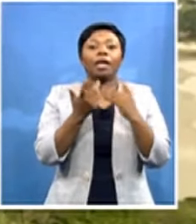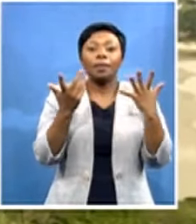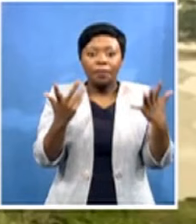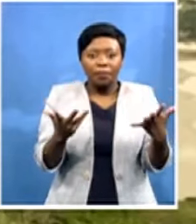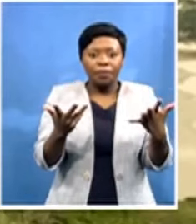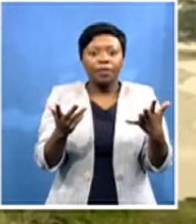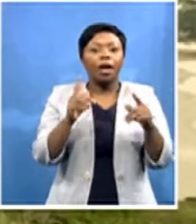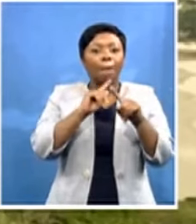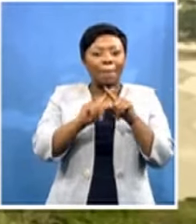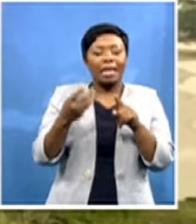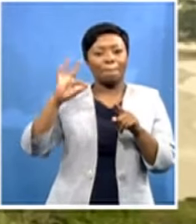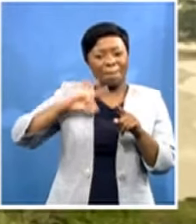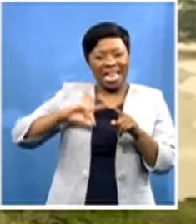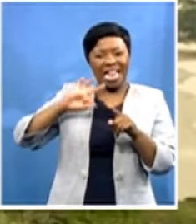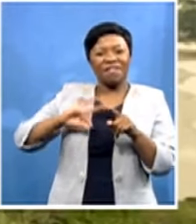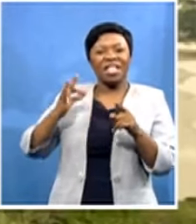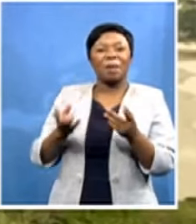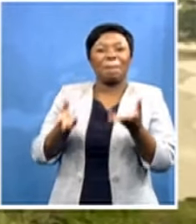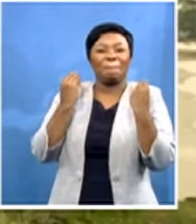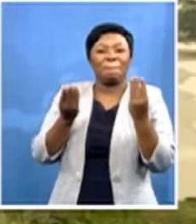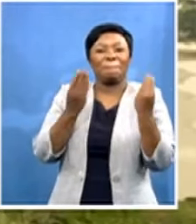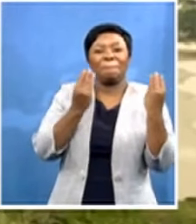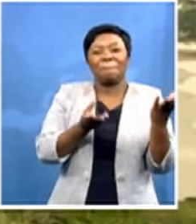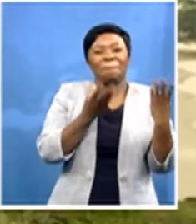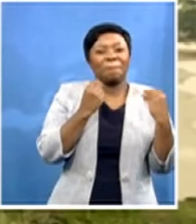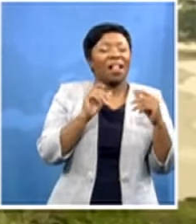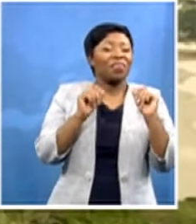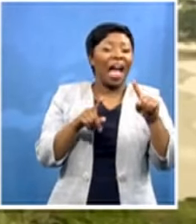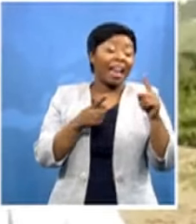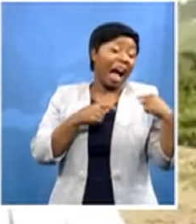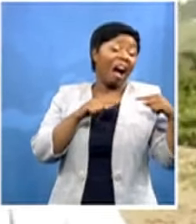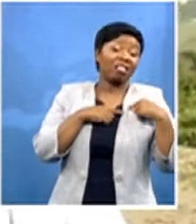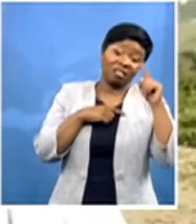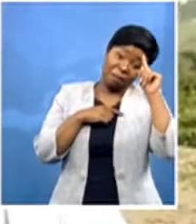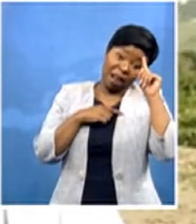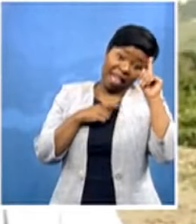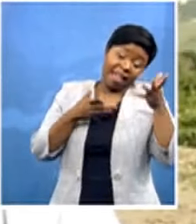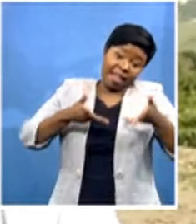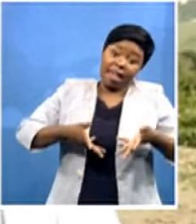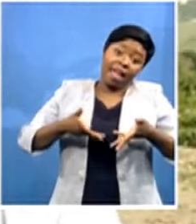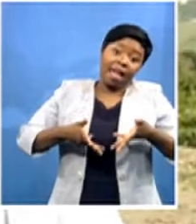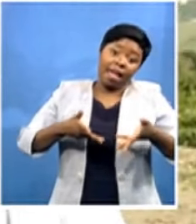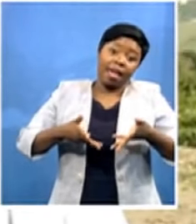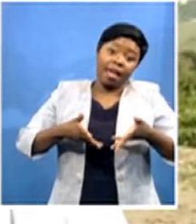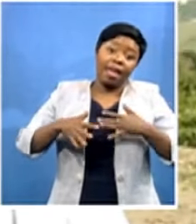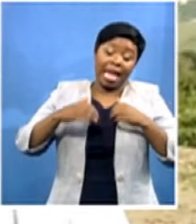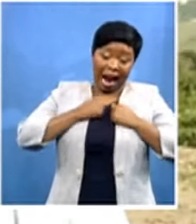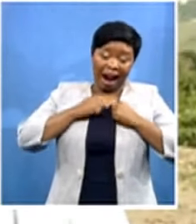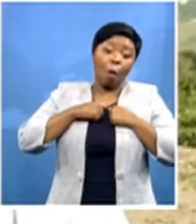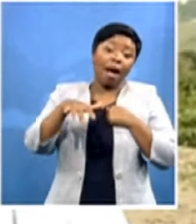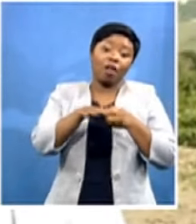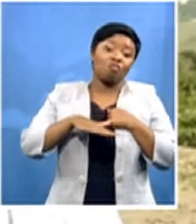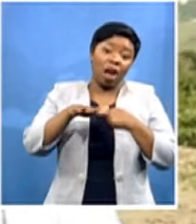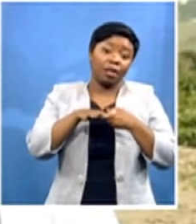us as the blacks here in our area. We are hoping to develop making